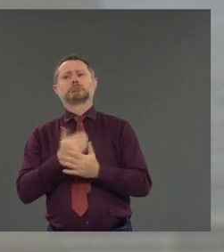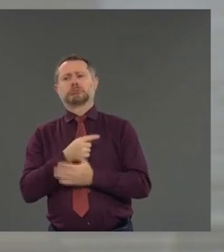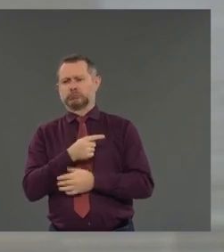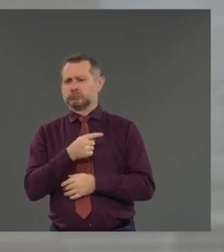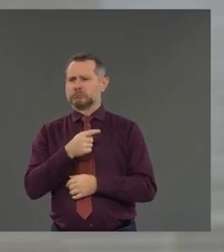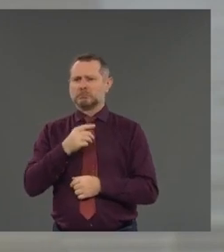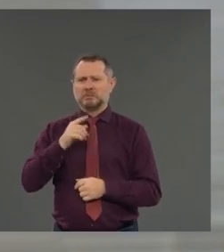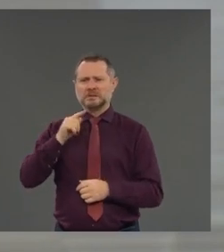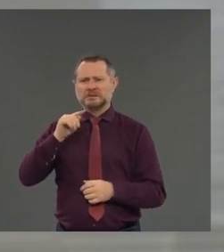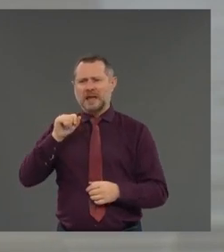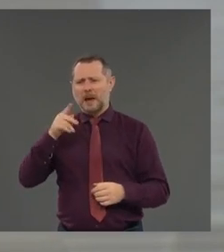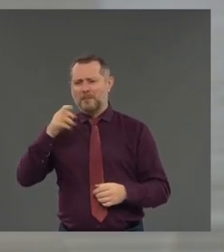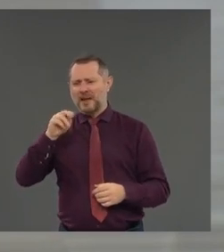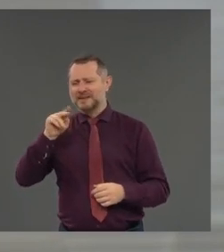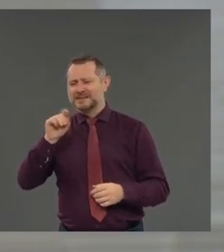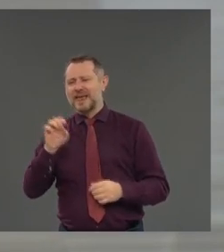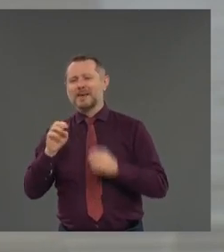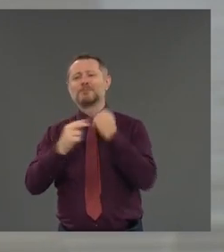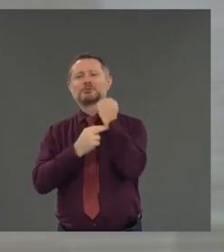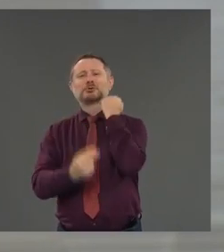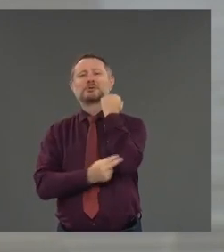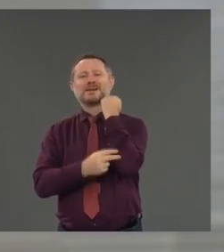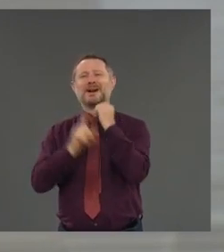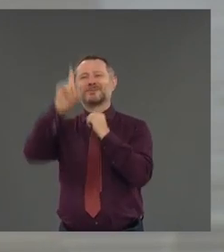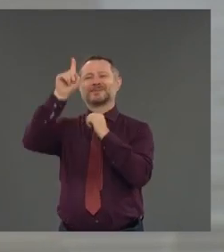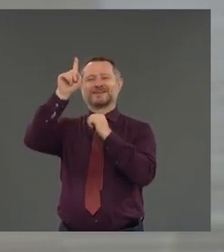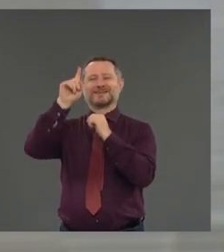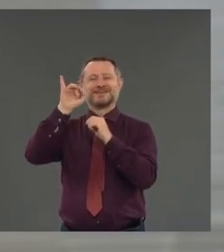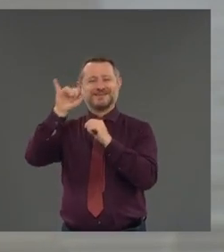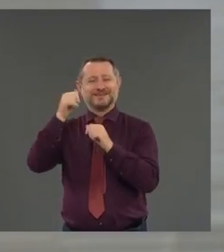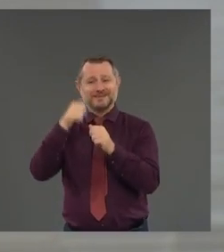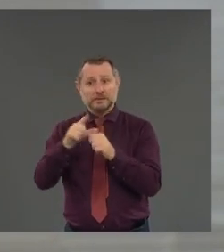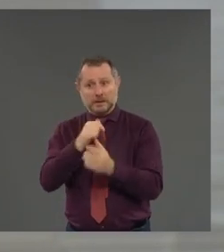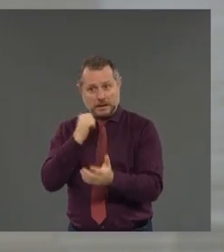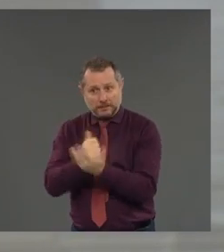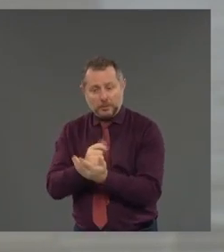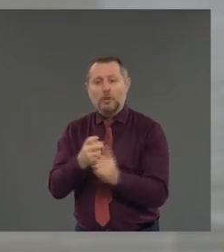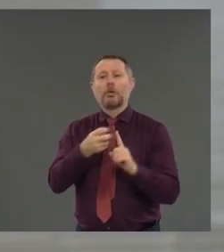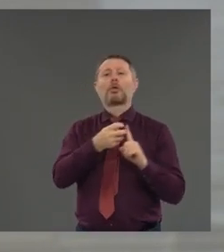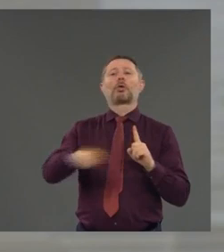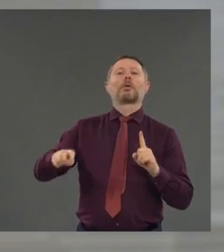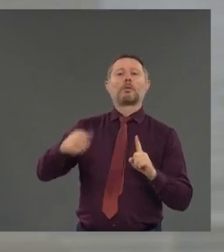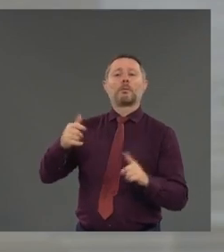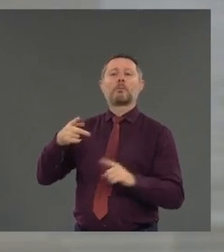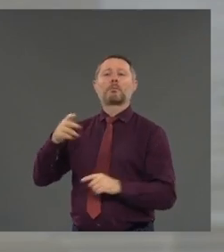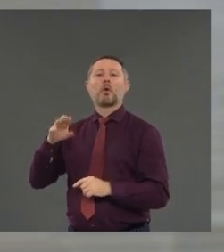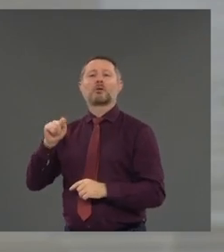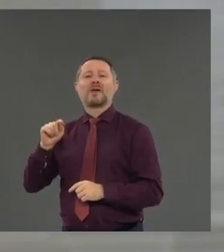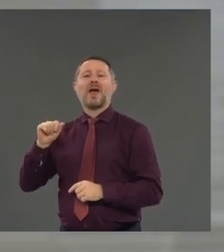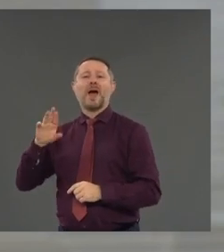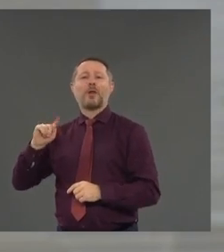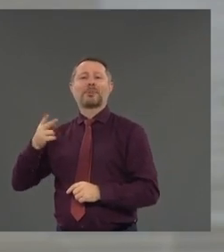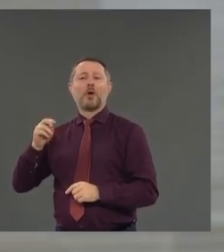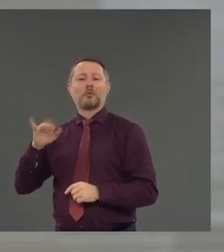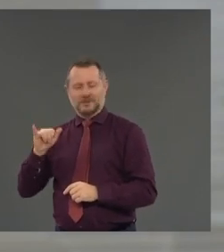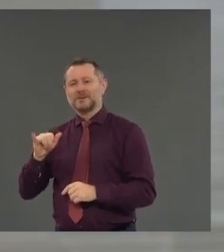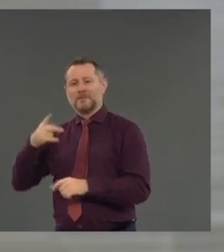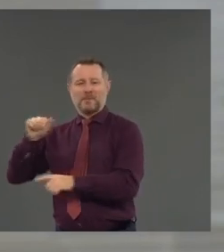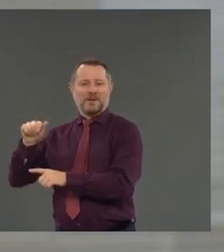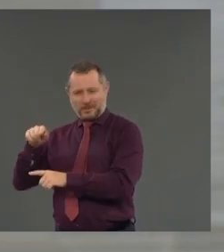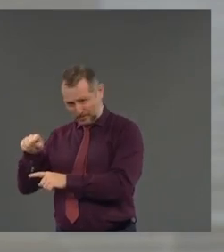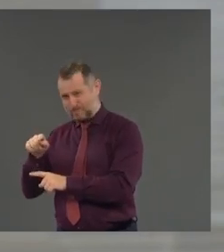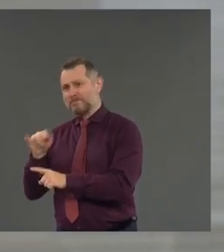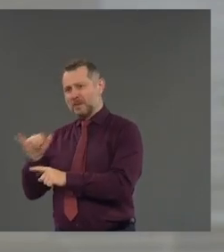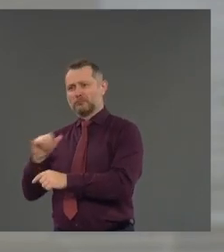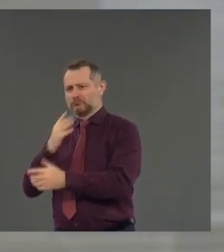the Port Authority. But congratulations, congratulations. And I want to thank Jane Garvey, and I want to thank George Casey